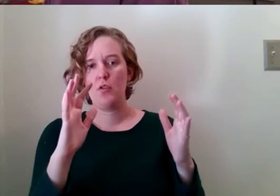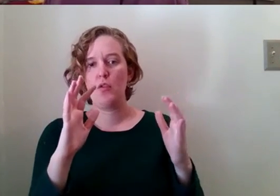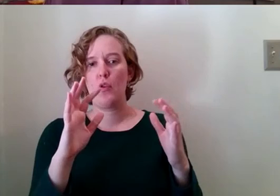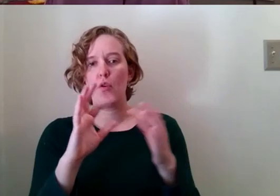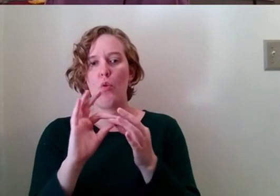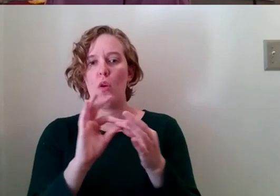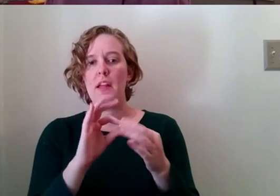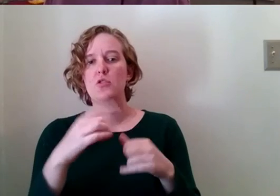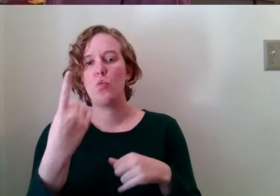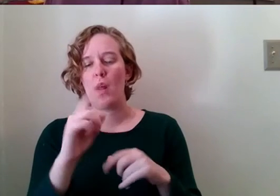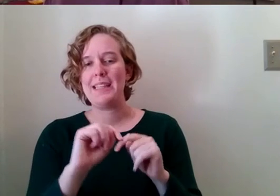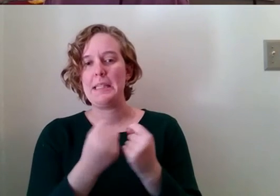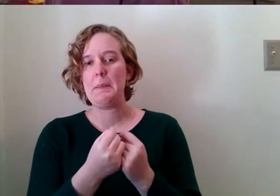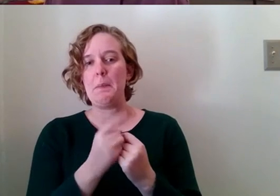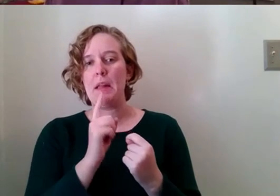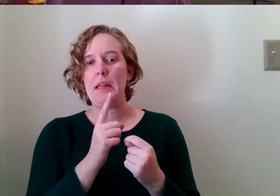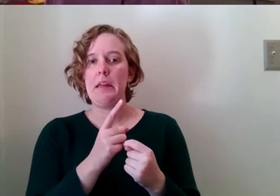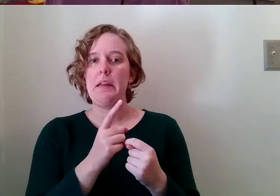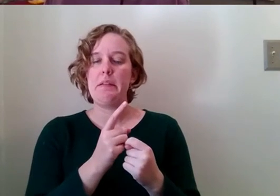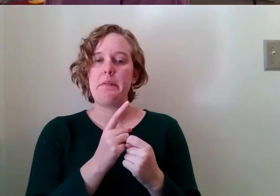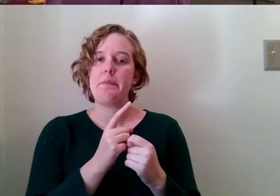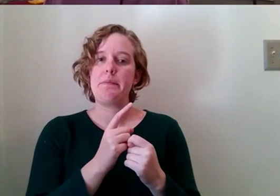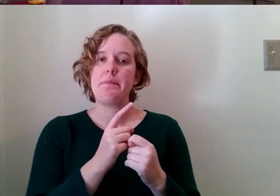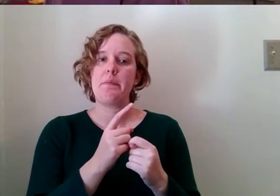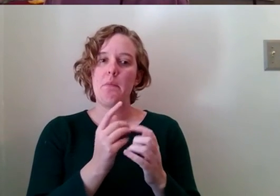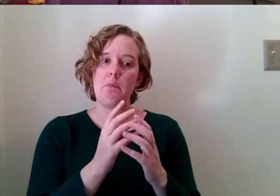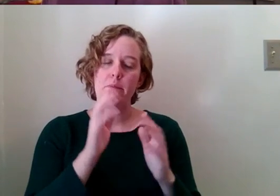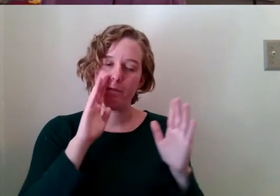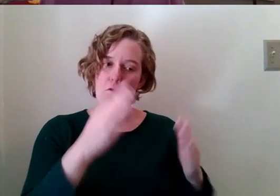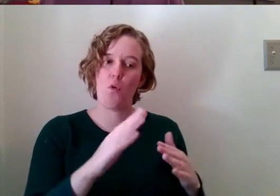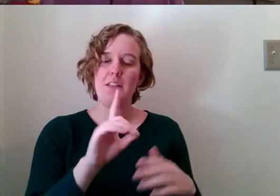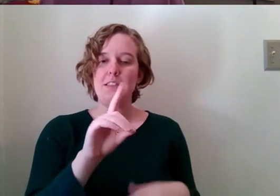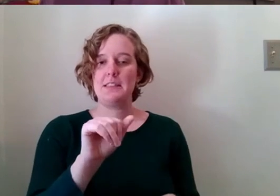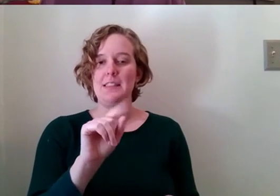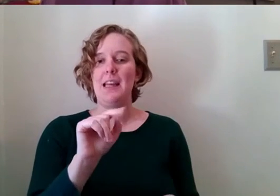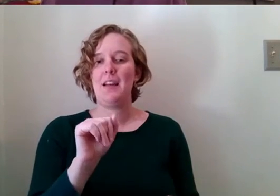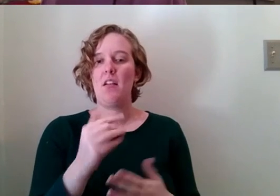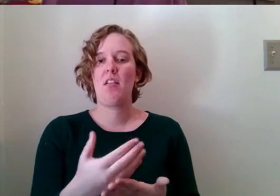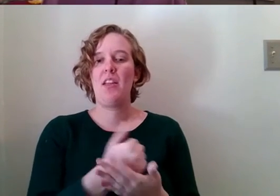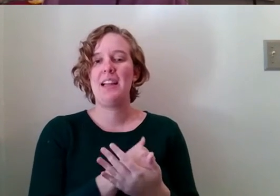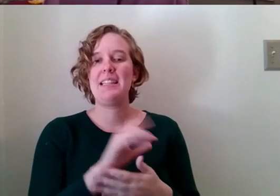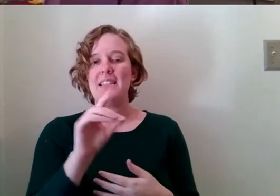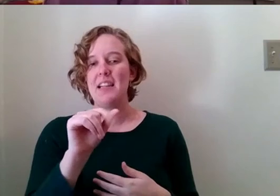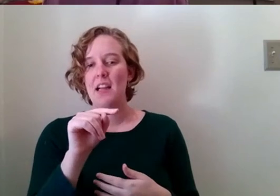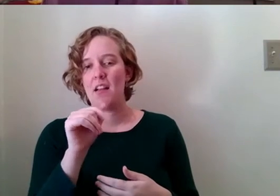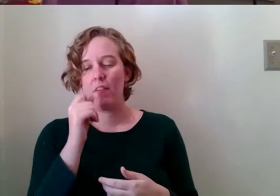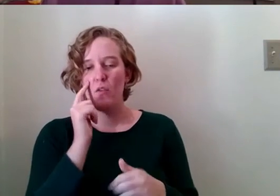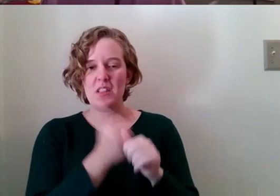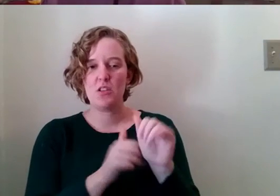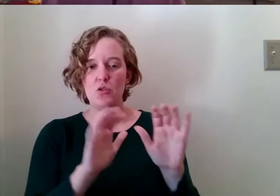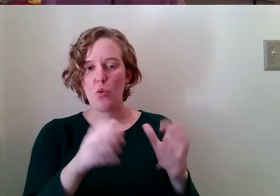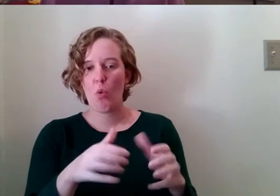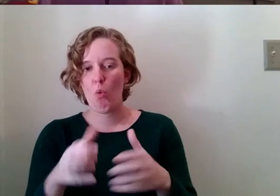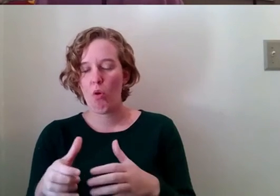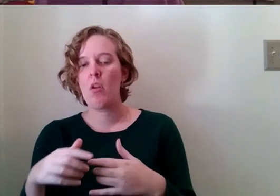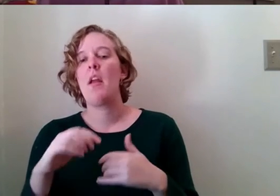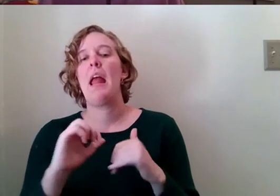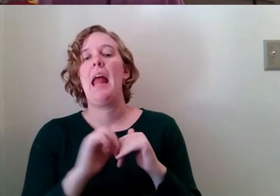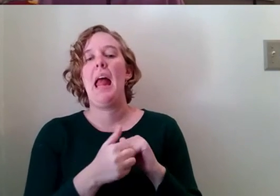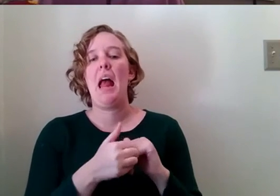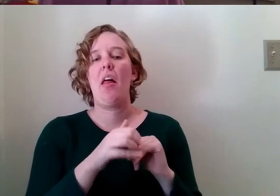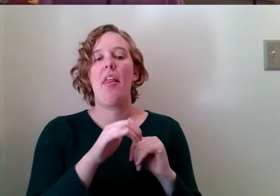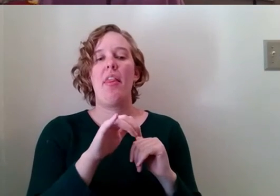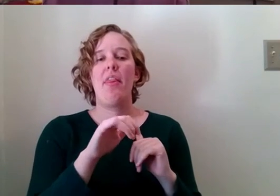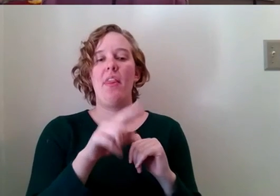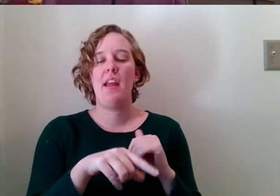is big on data you know collecting data about the the each cohort how it travel how they how the cohort travels